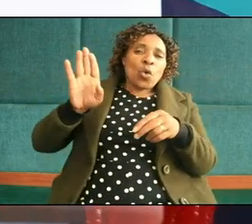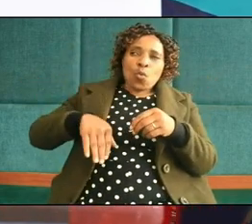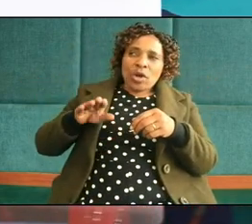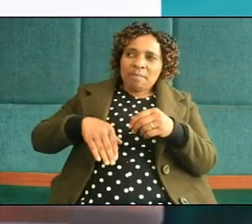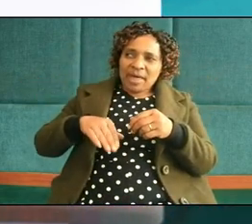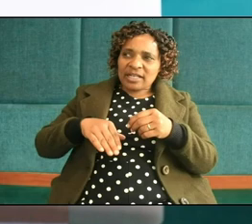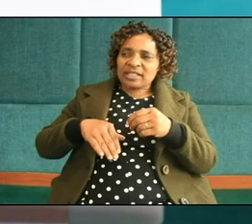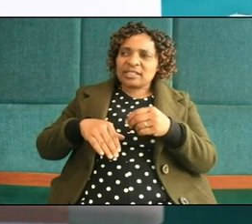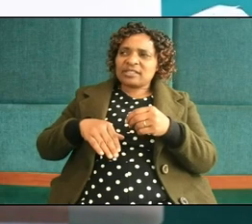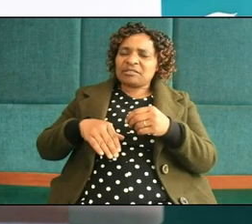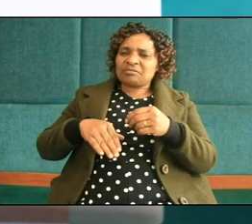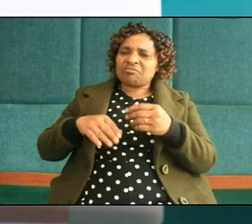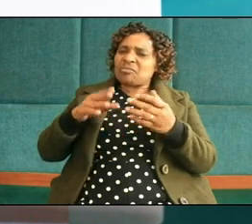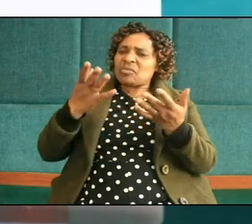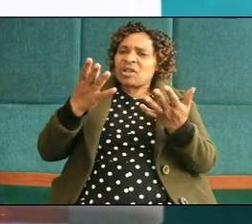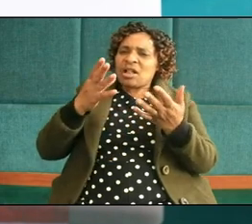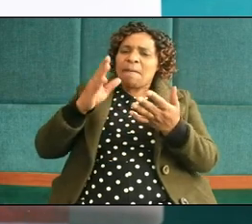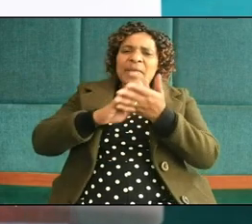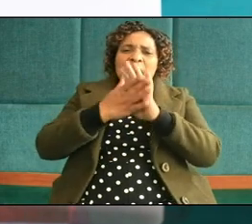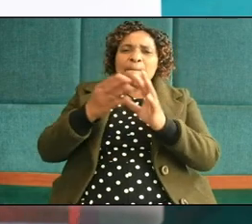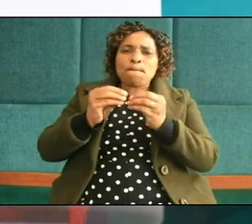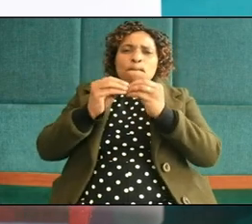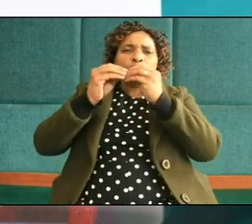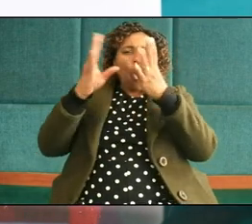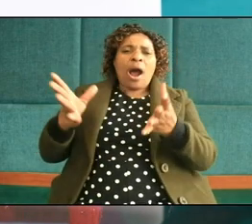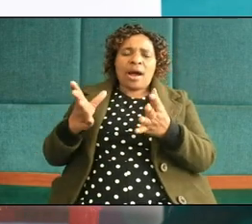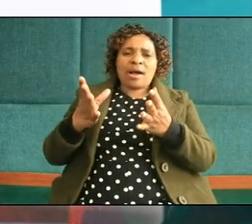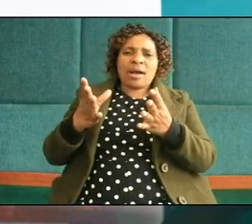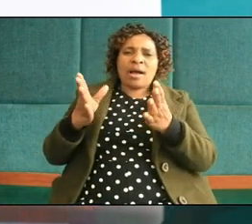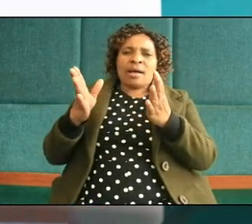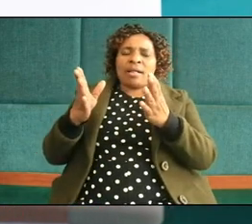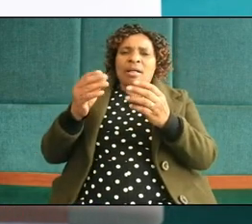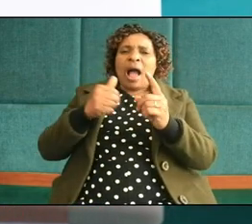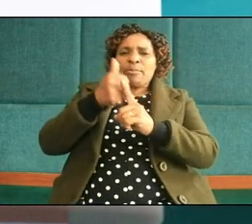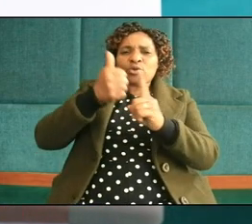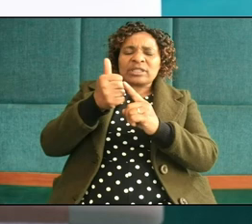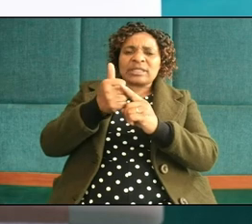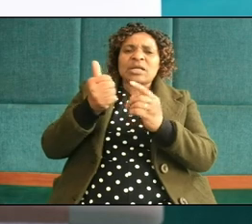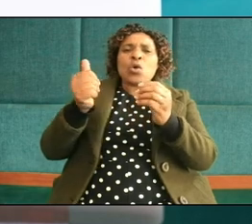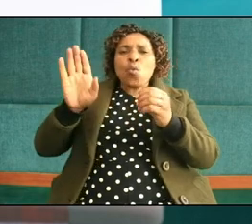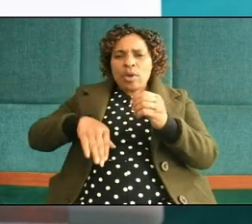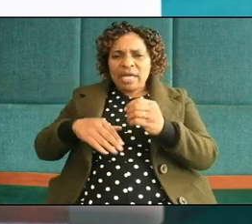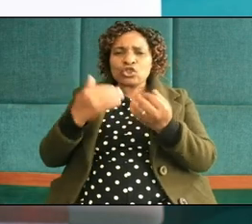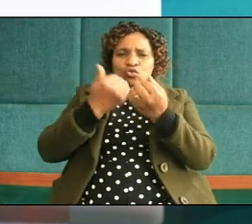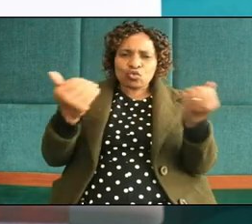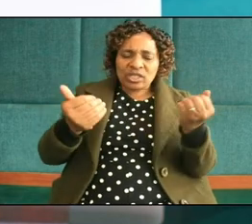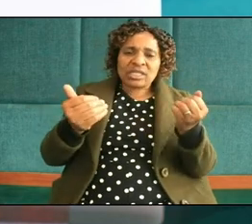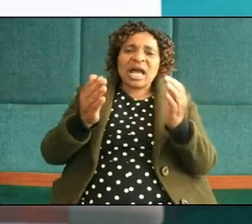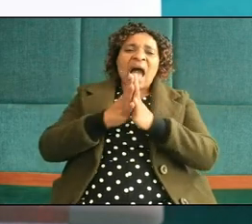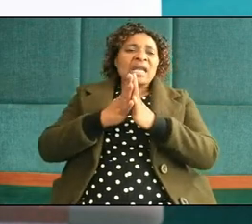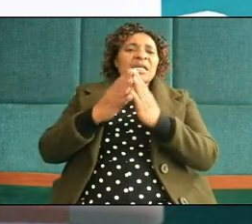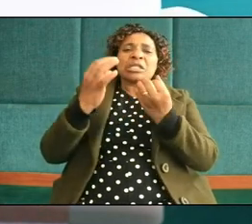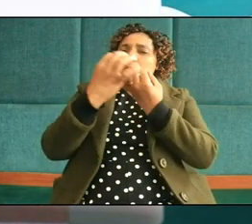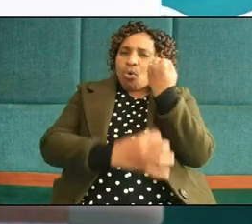department focused more on women and children as vulnerable those who are abused